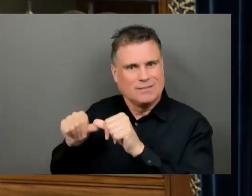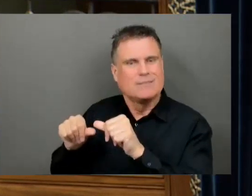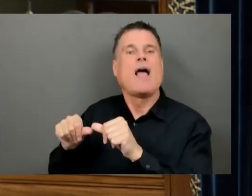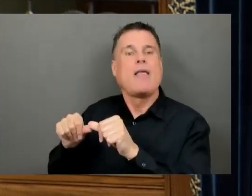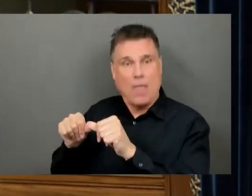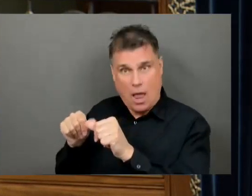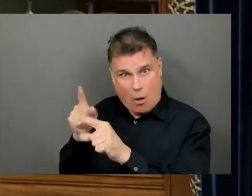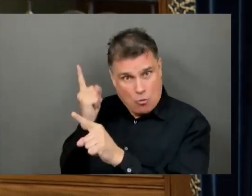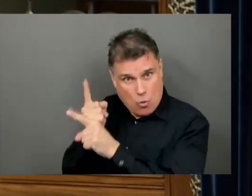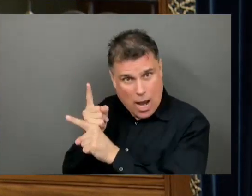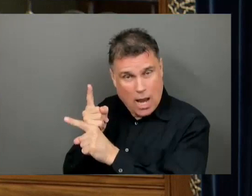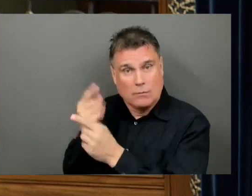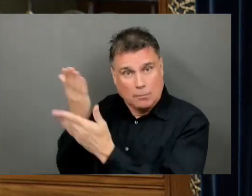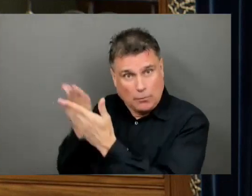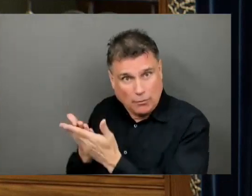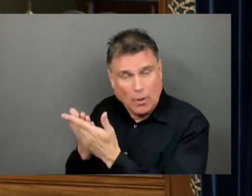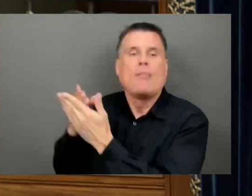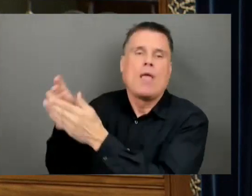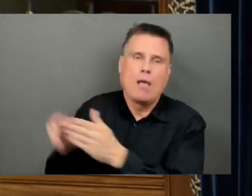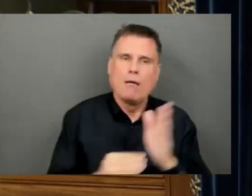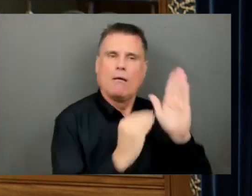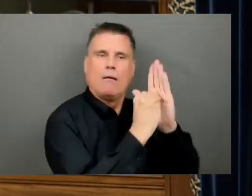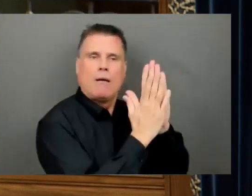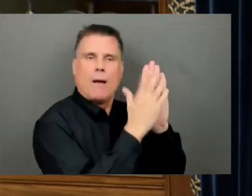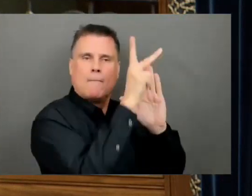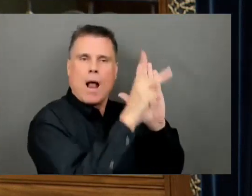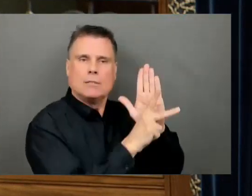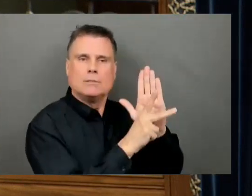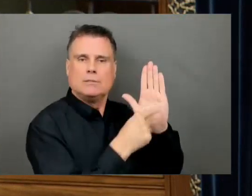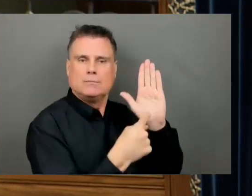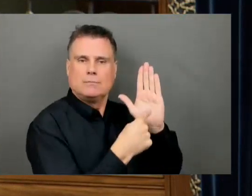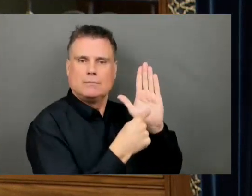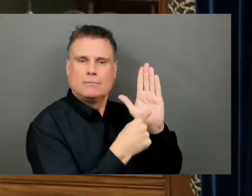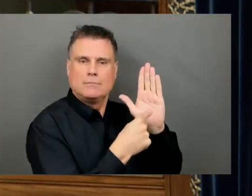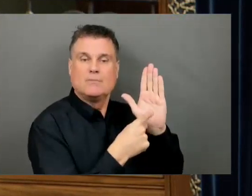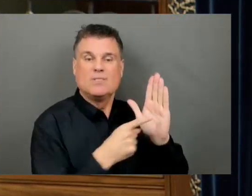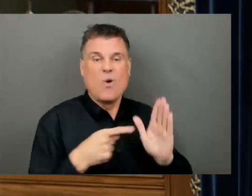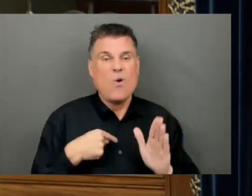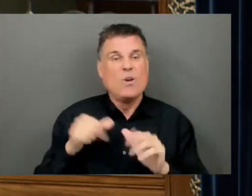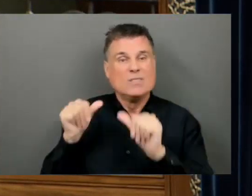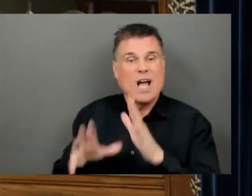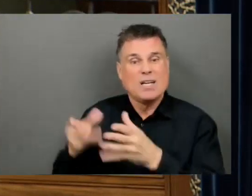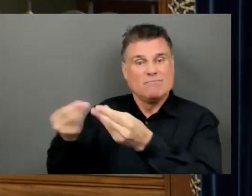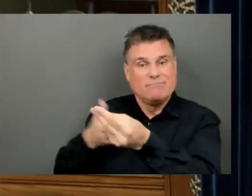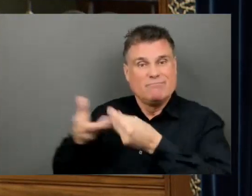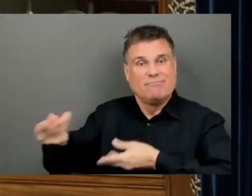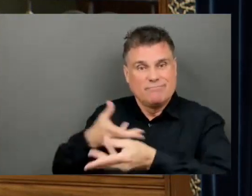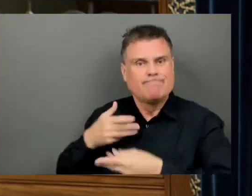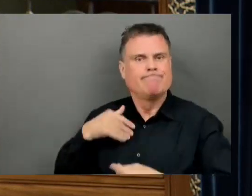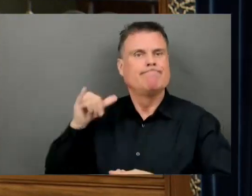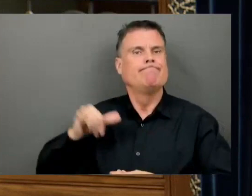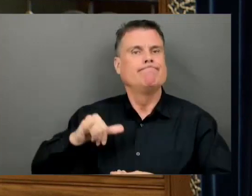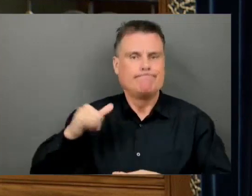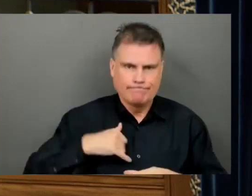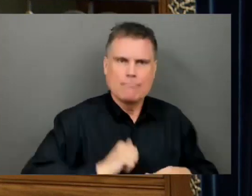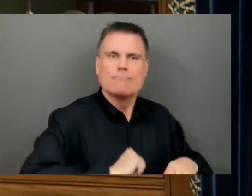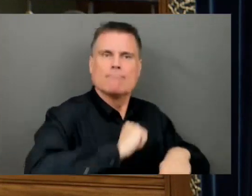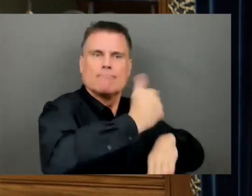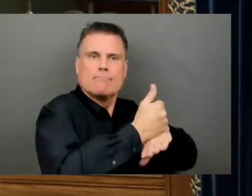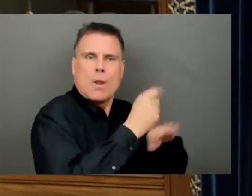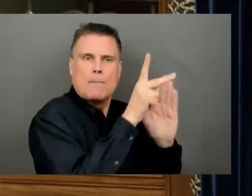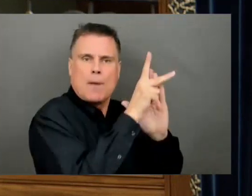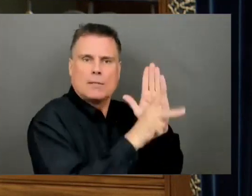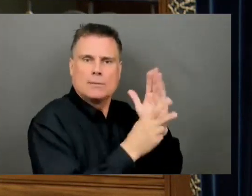The input of science into policy should therefore be viewed not as advice on what should be done, but rather in terms of what is known, what is